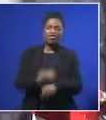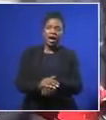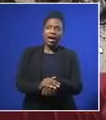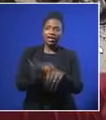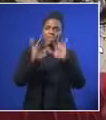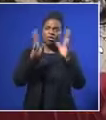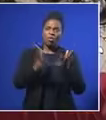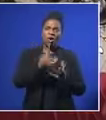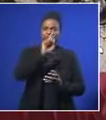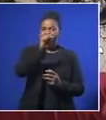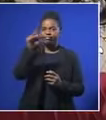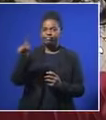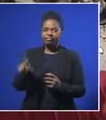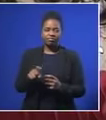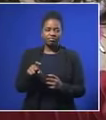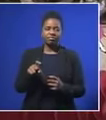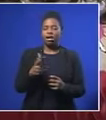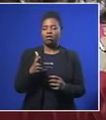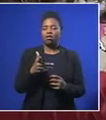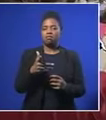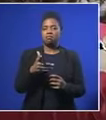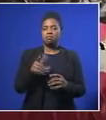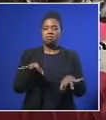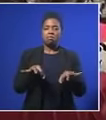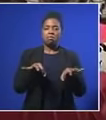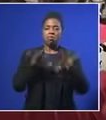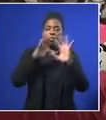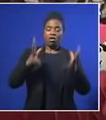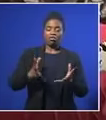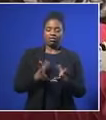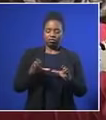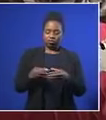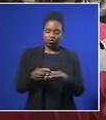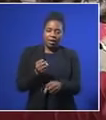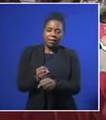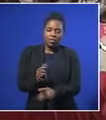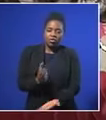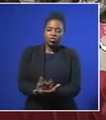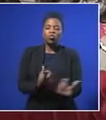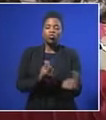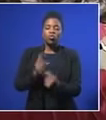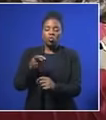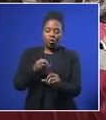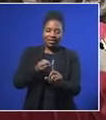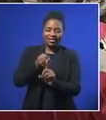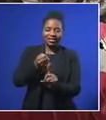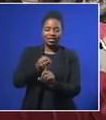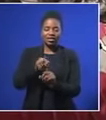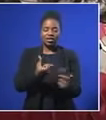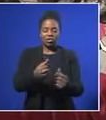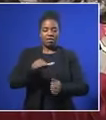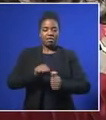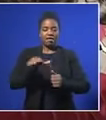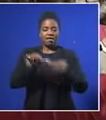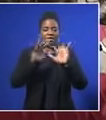global community, such as the Miss World Organization, is to ensure that we continue the fight of bettering